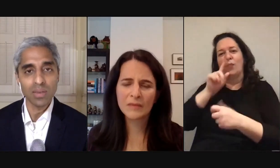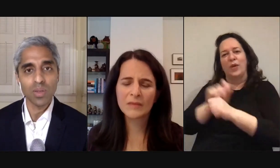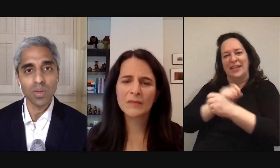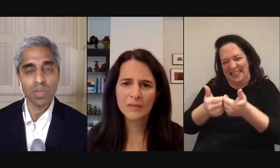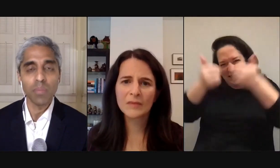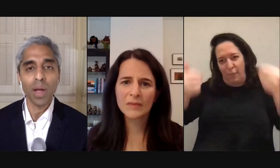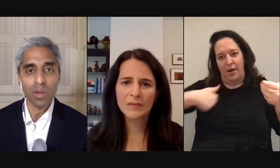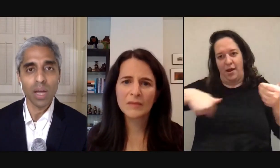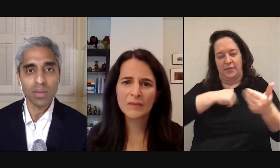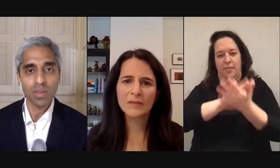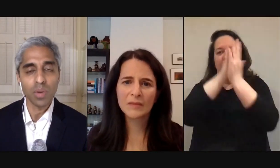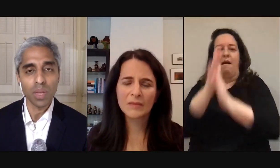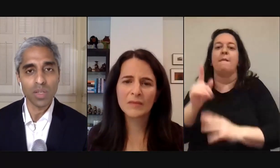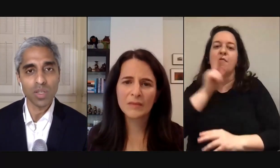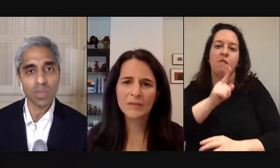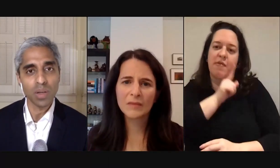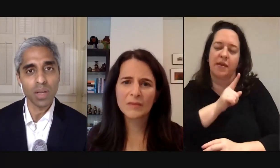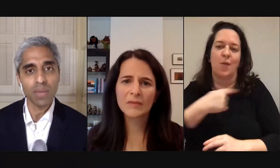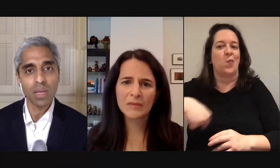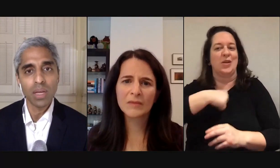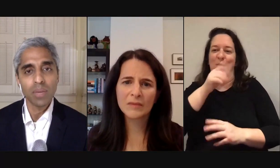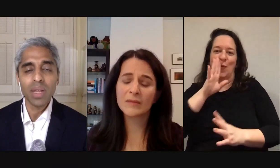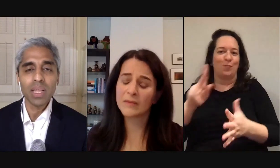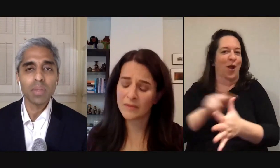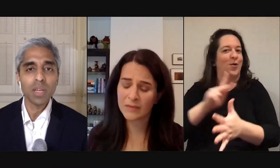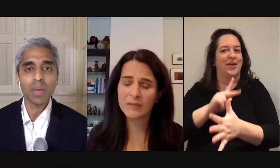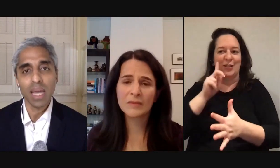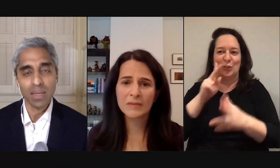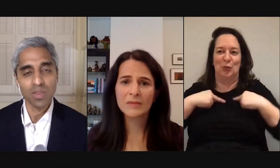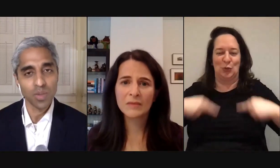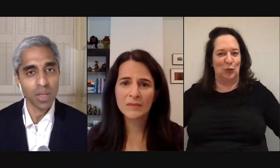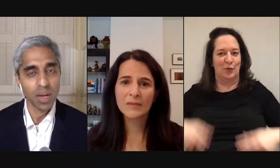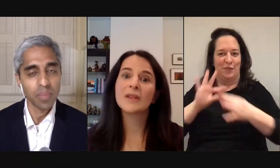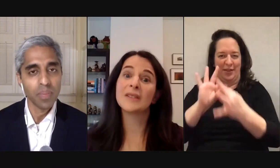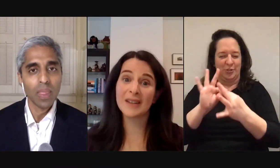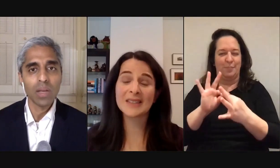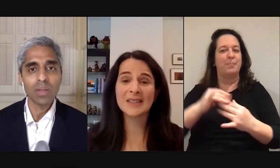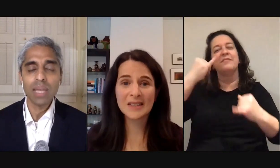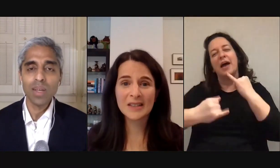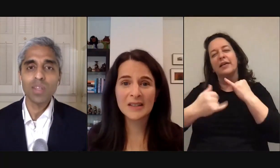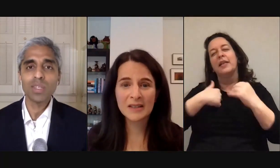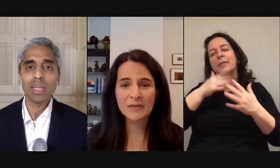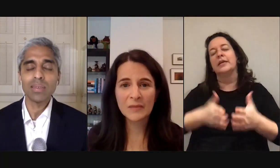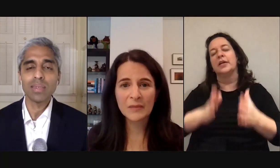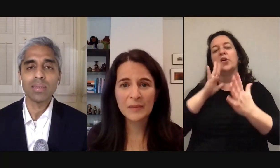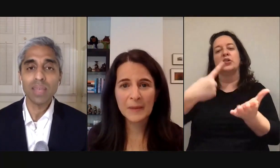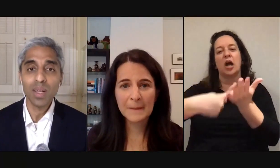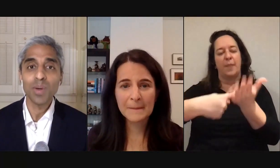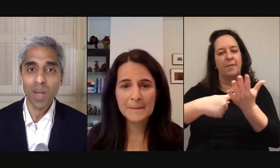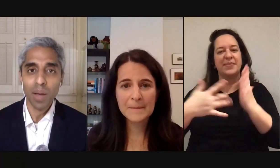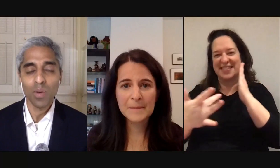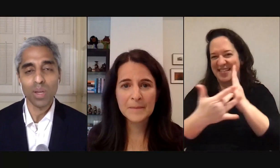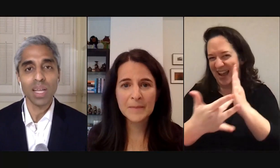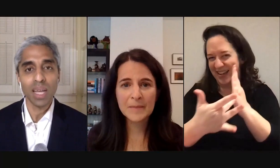lead us to de-prioritize human relationships in our life but finally let me talk about tech since you brought that up yeah no technology is the